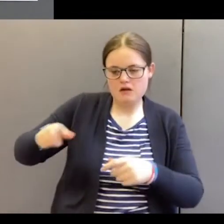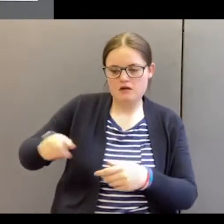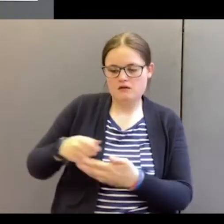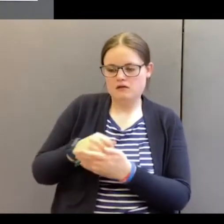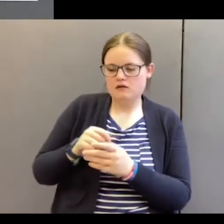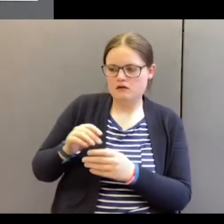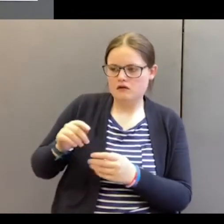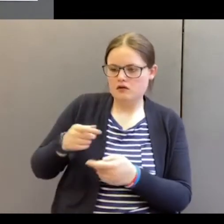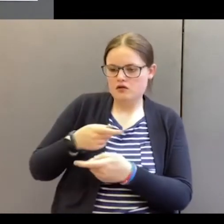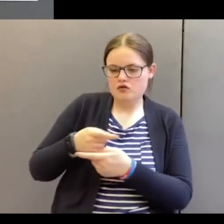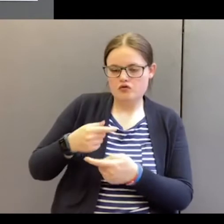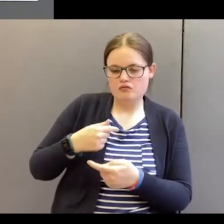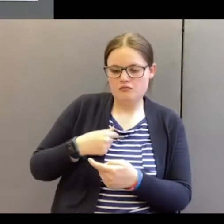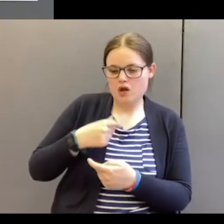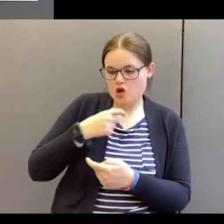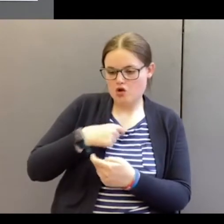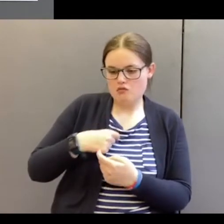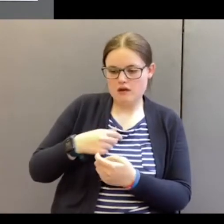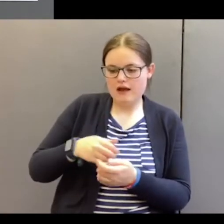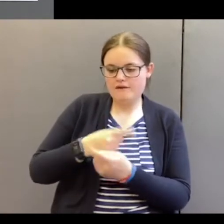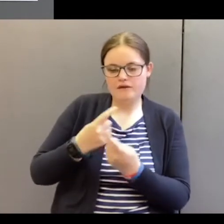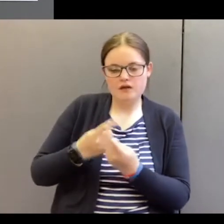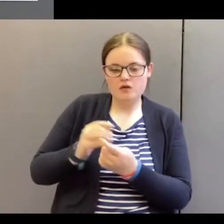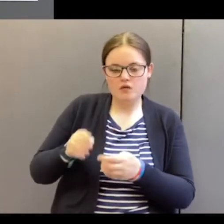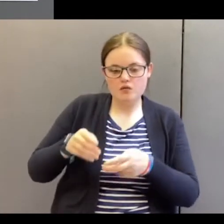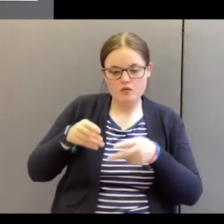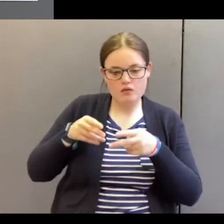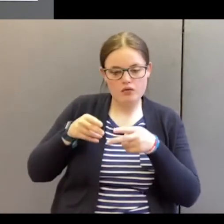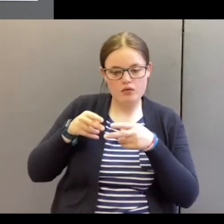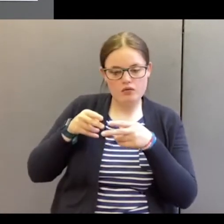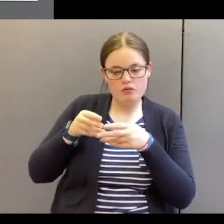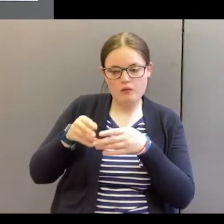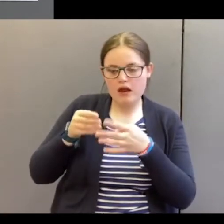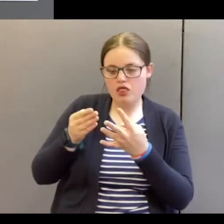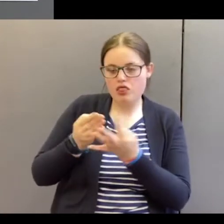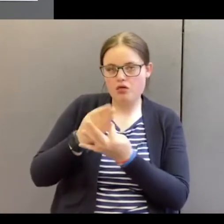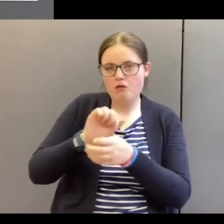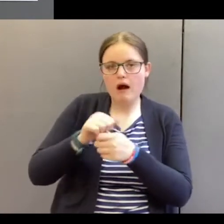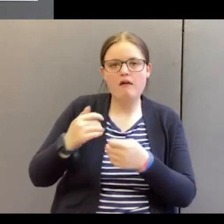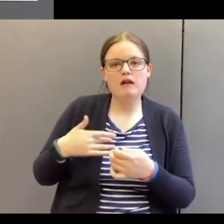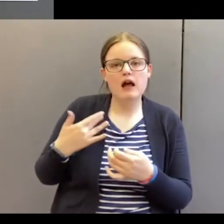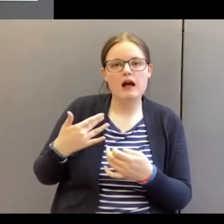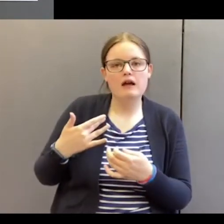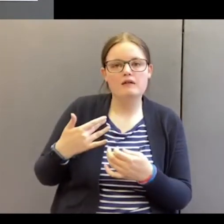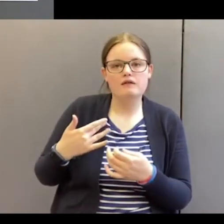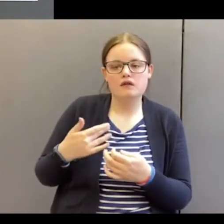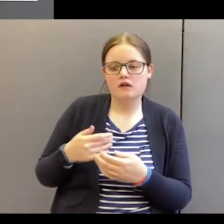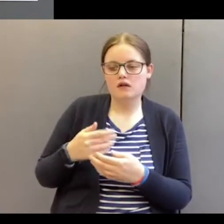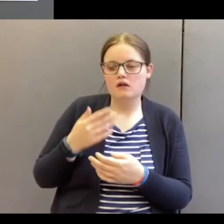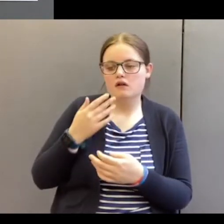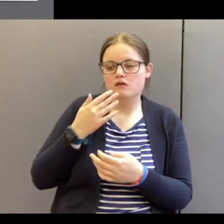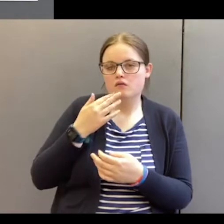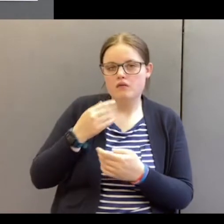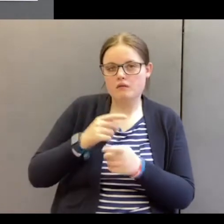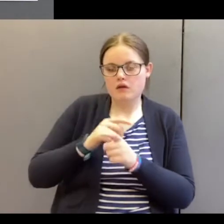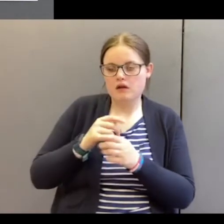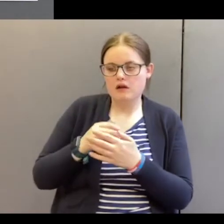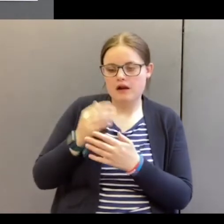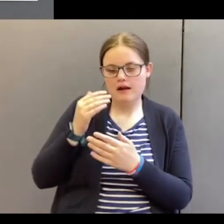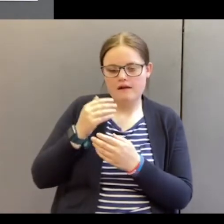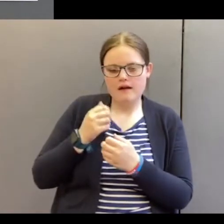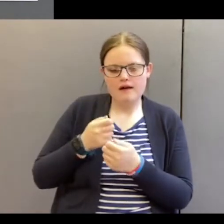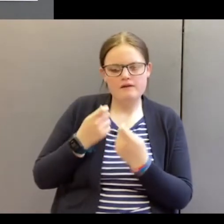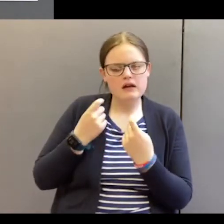and me, that we have all the way through our lives, as soon as that we're of an age of